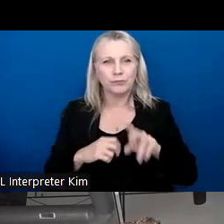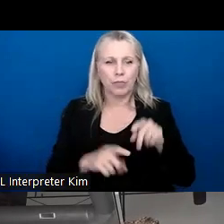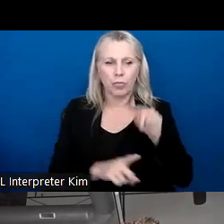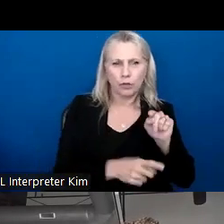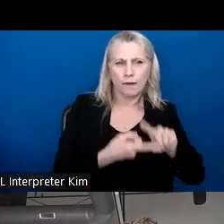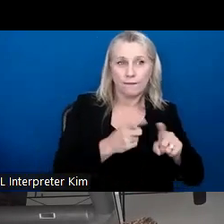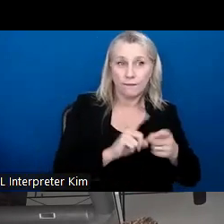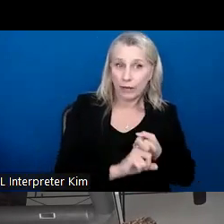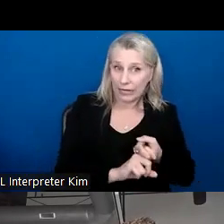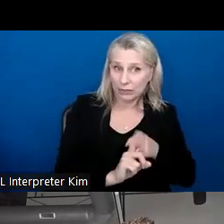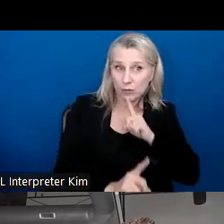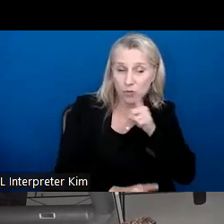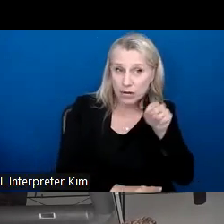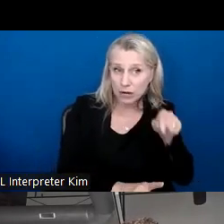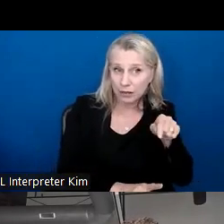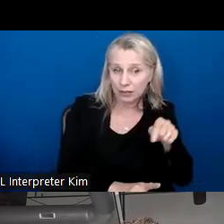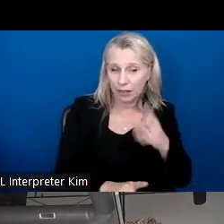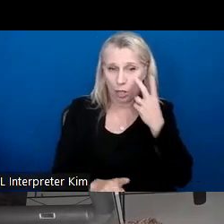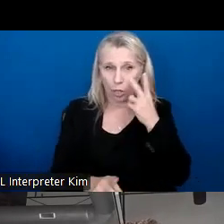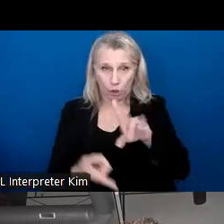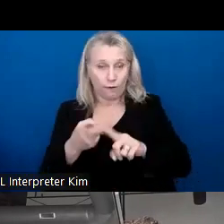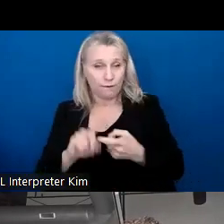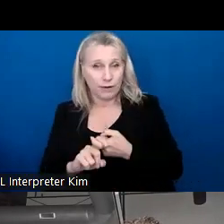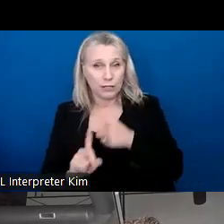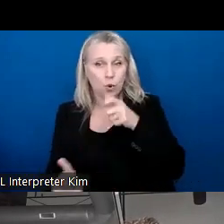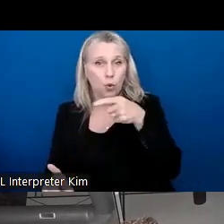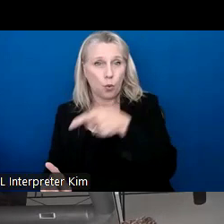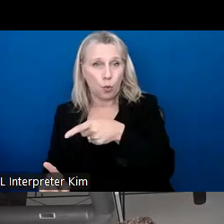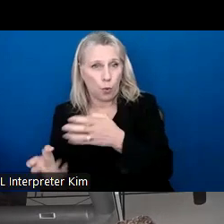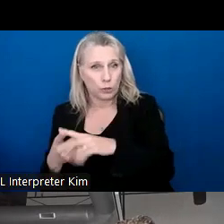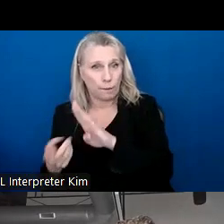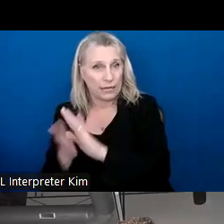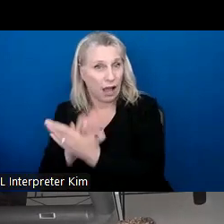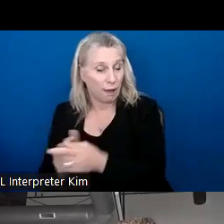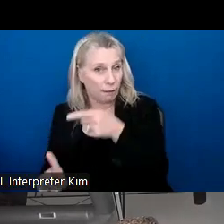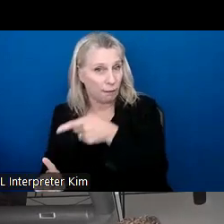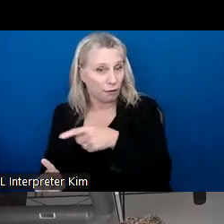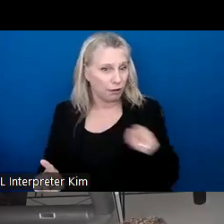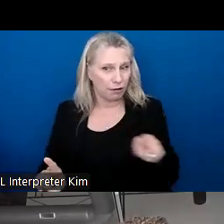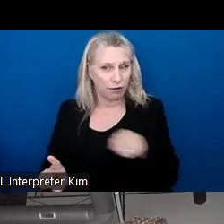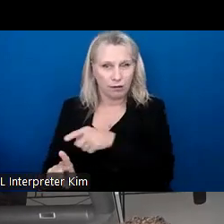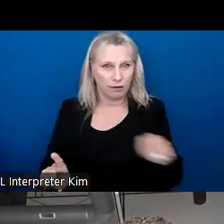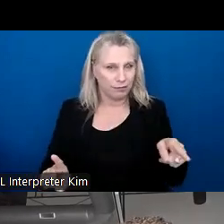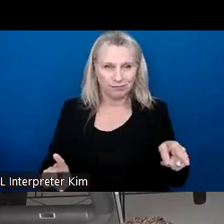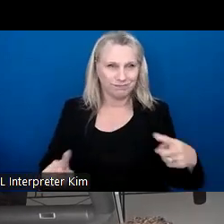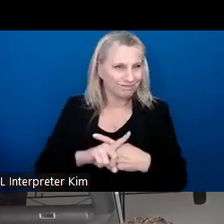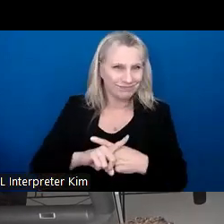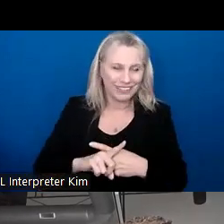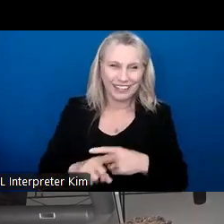Okay. Look at your friends and look about who you want to be. Does it correlate? And if it doesn't, that's another conversation.